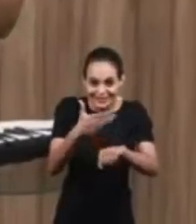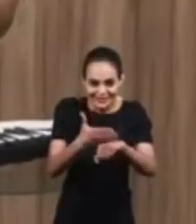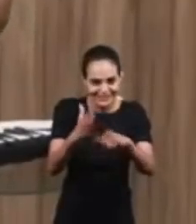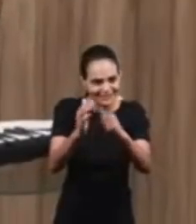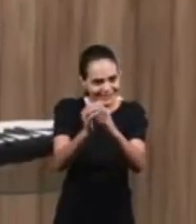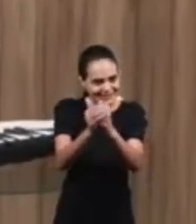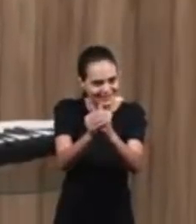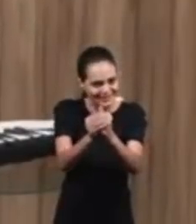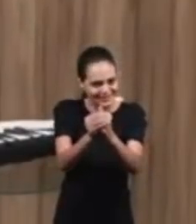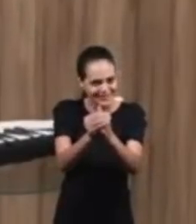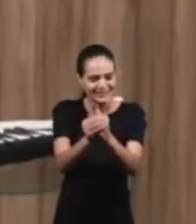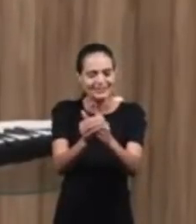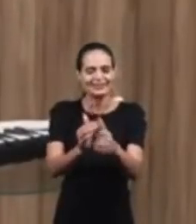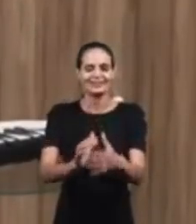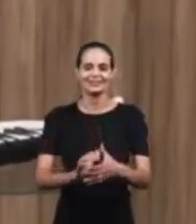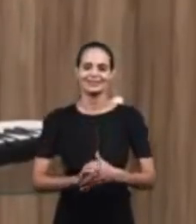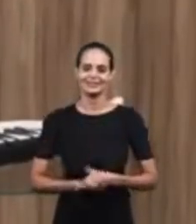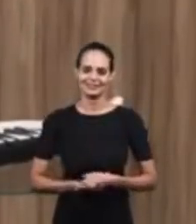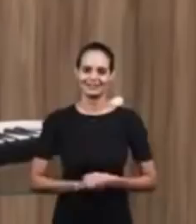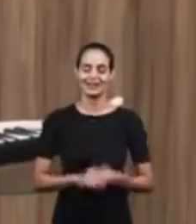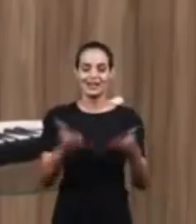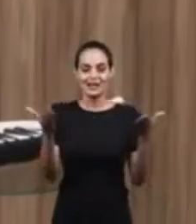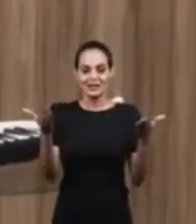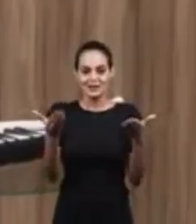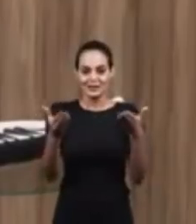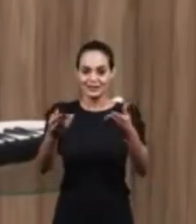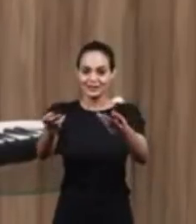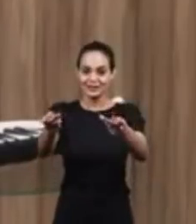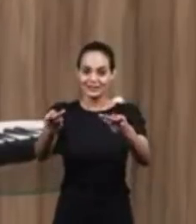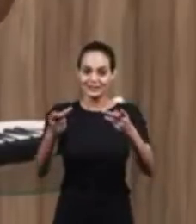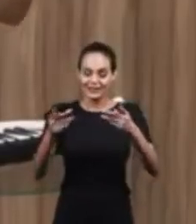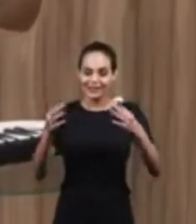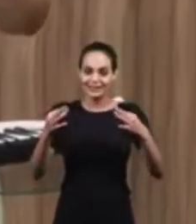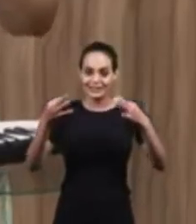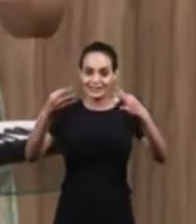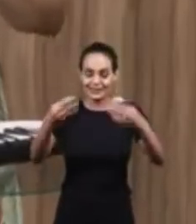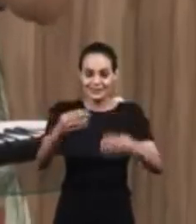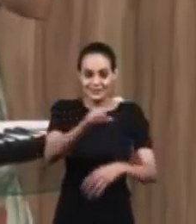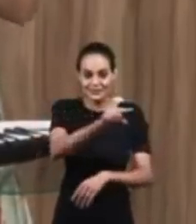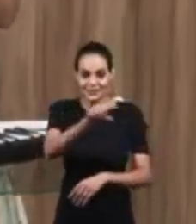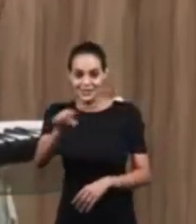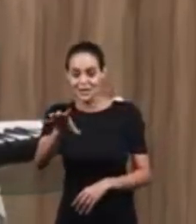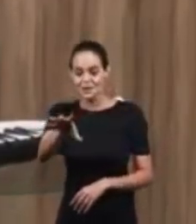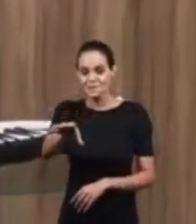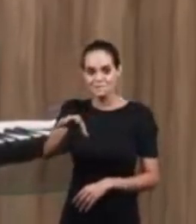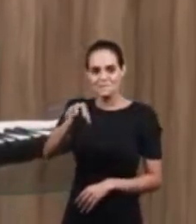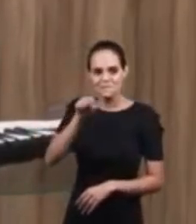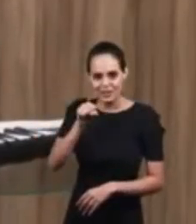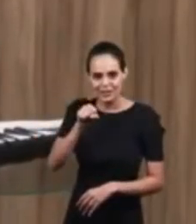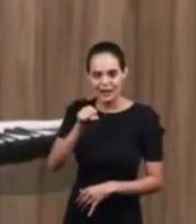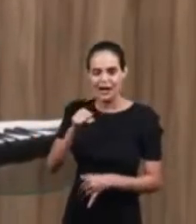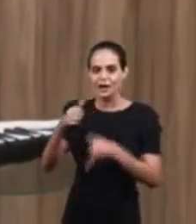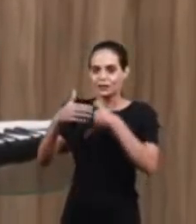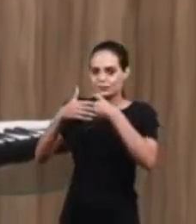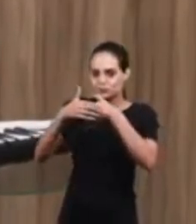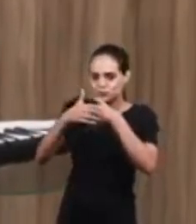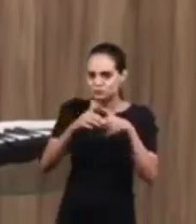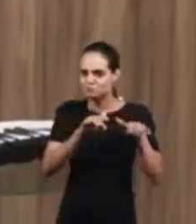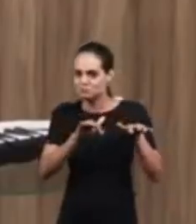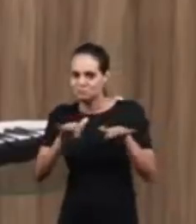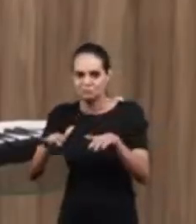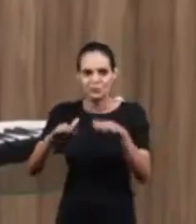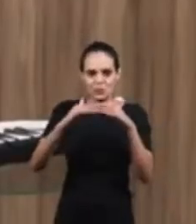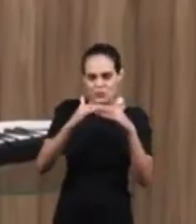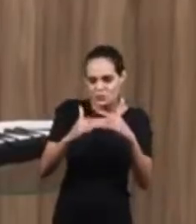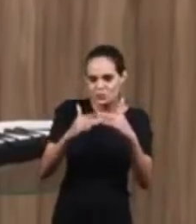Keep Practicing Amen Now I Want To Invite All Of You To Grab Your Instruments So That We Can